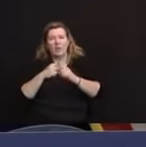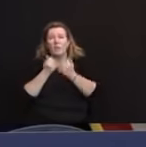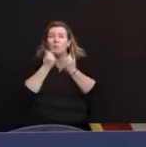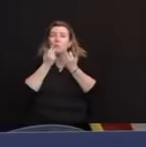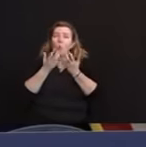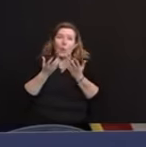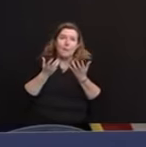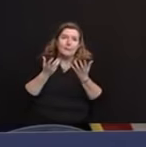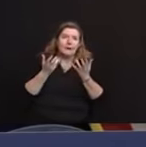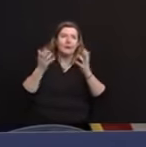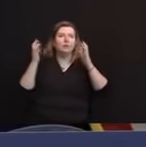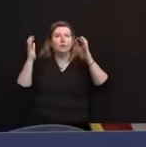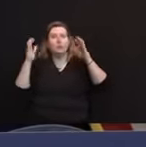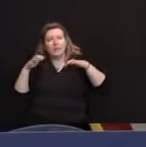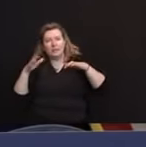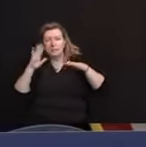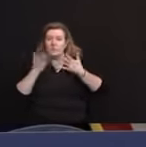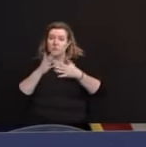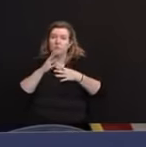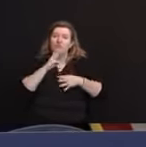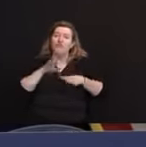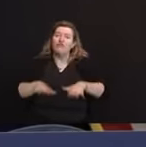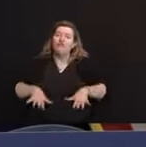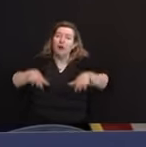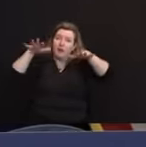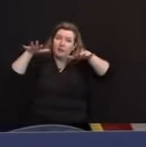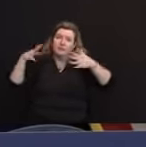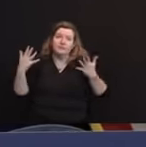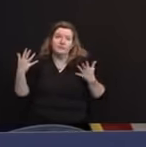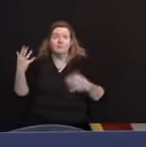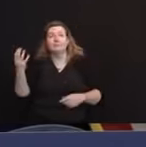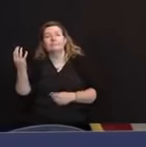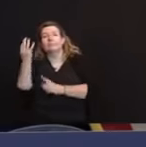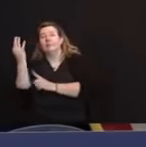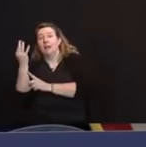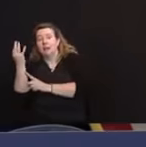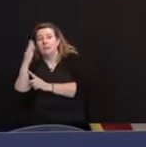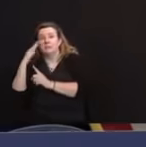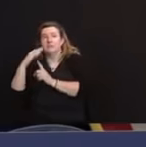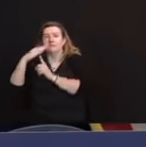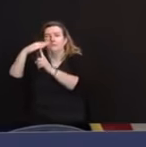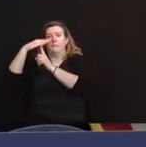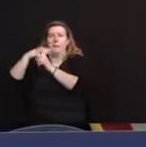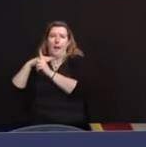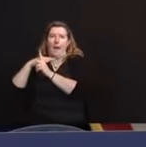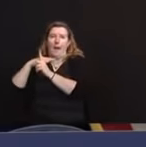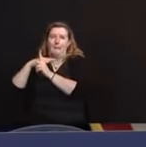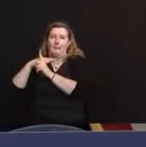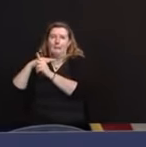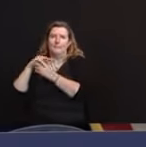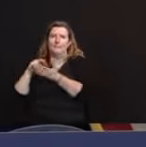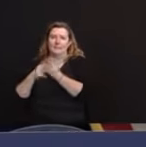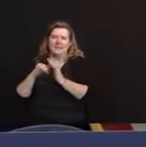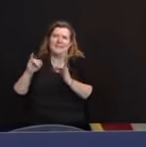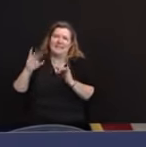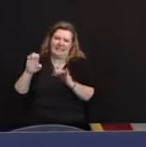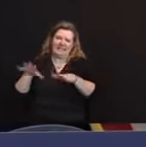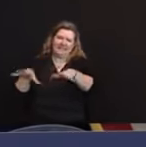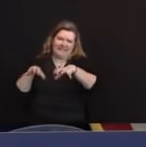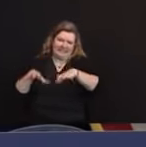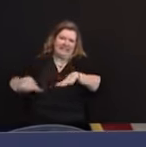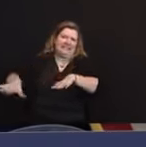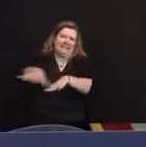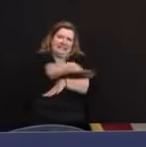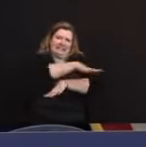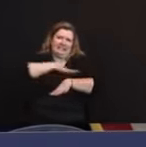also the temperatures bottom out during Friday so you're going to have some black ice and you're going to have some slick road conditions on top of it. So just kind